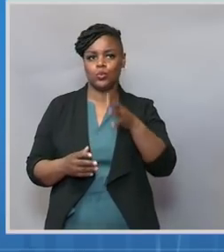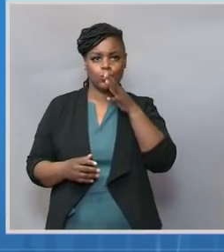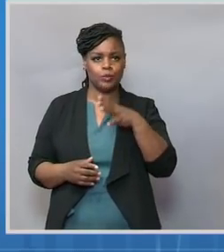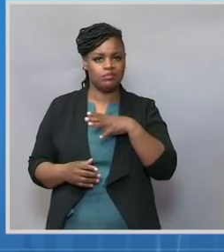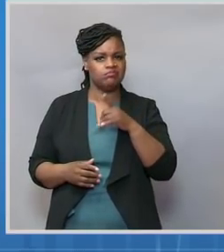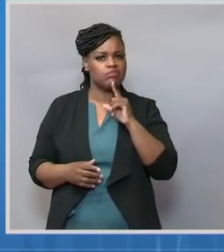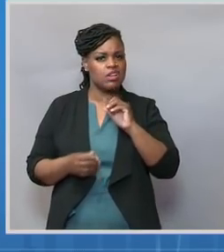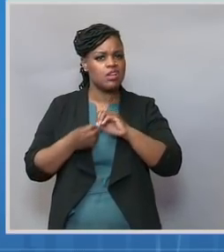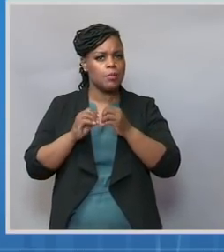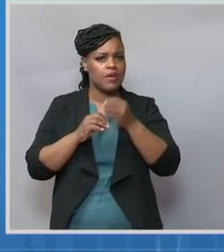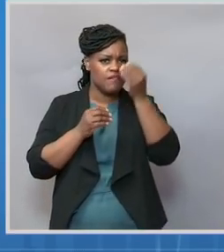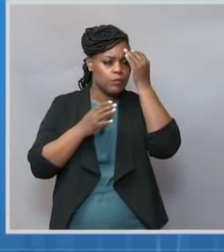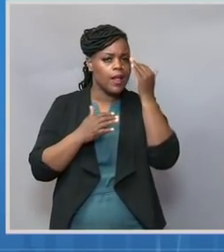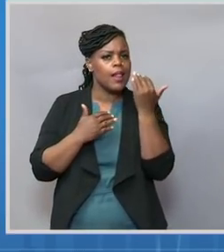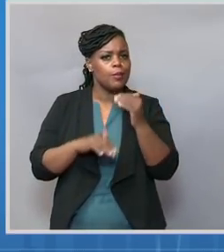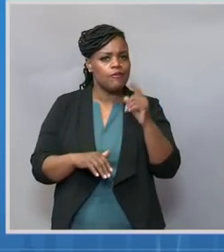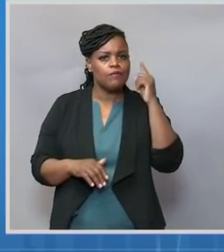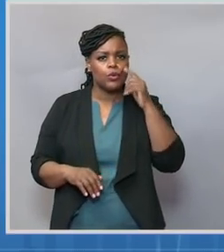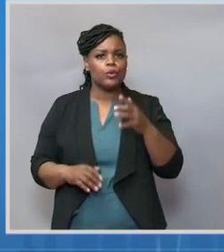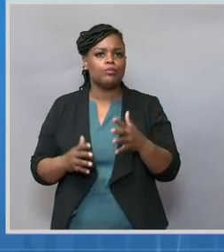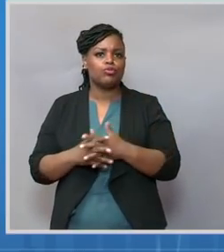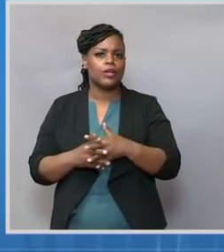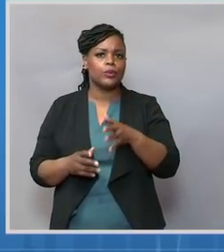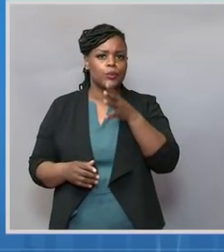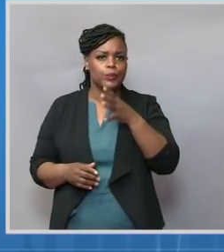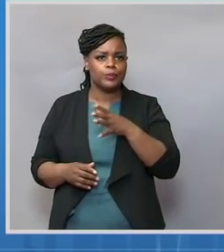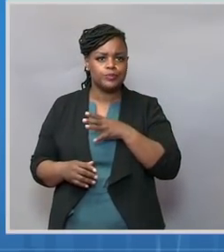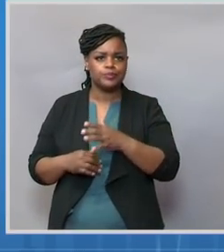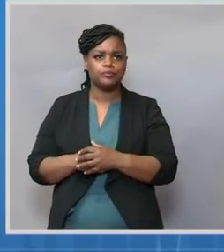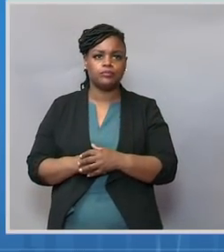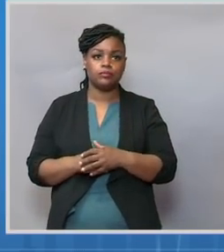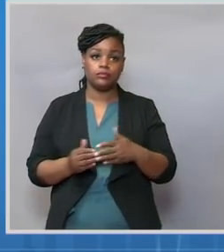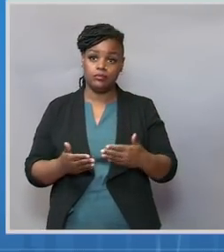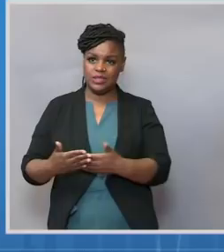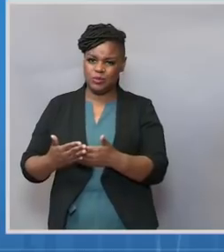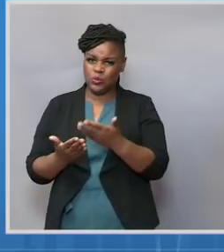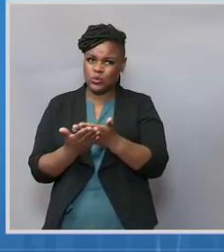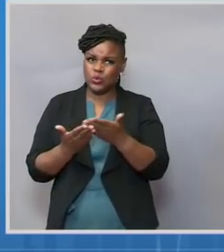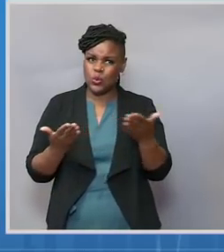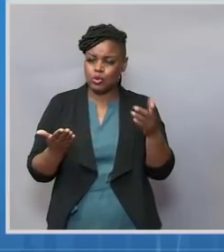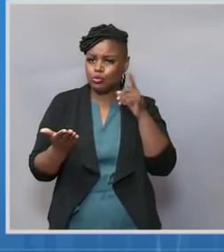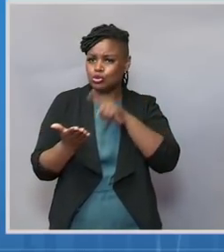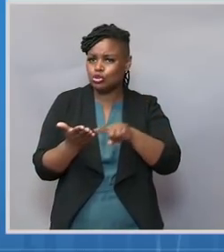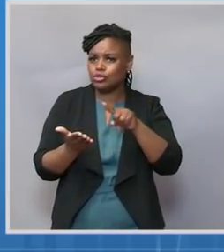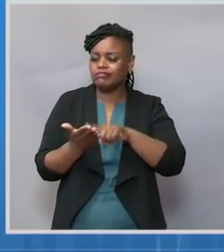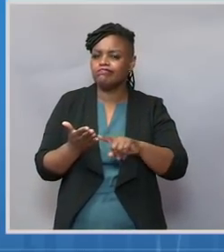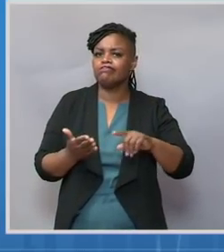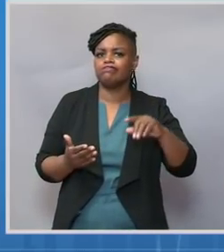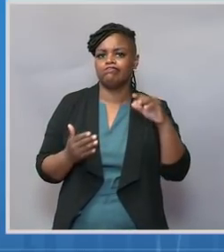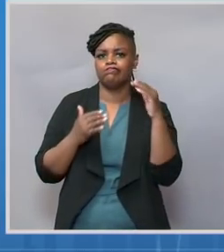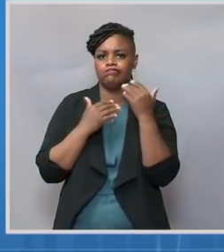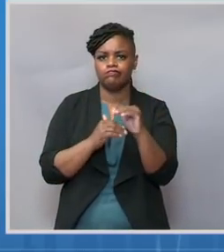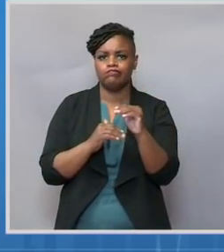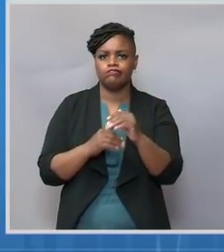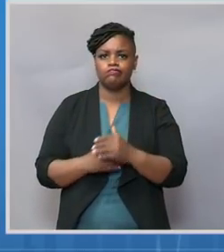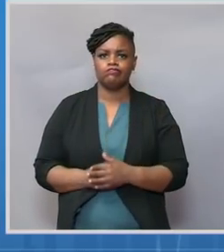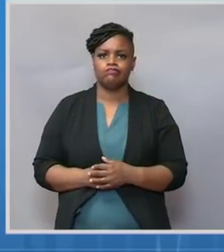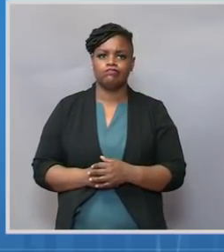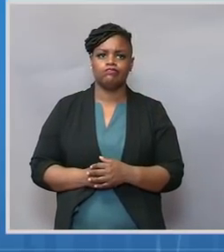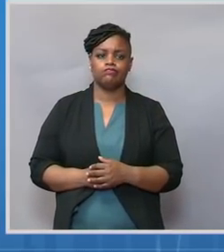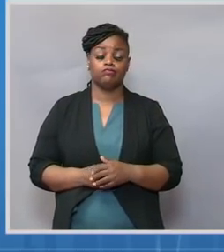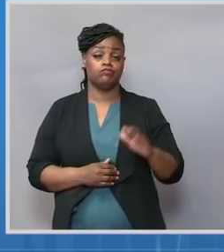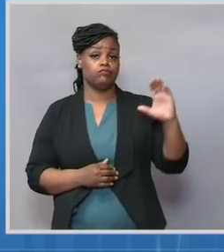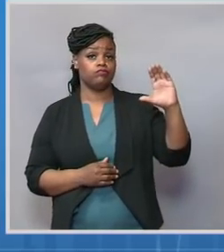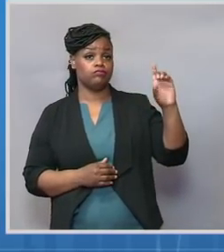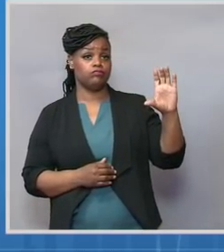in pregnant people and babies to date. Through county- — countrywide surveillance using the CDC vSafe